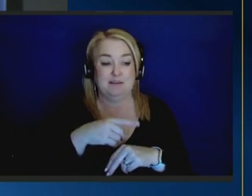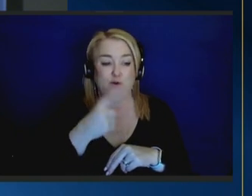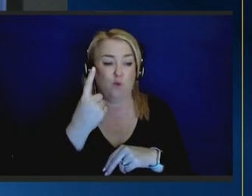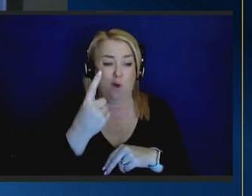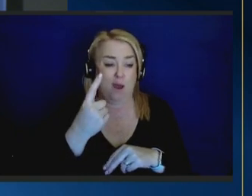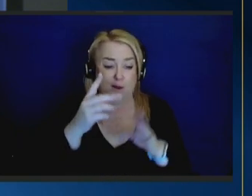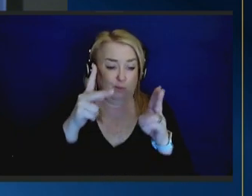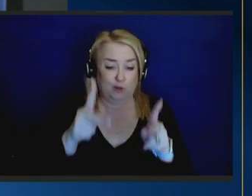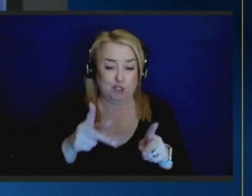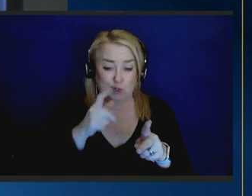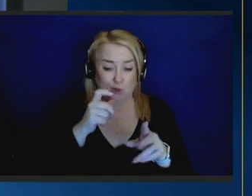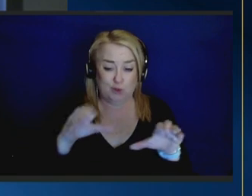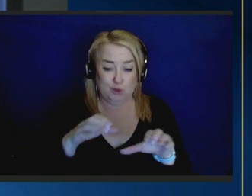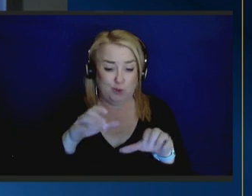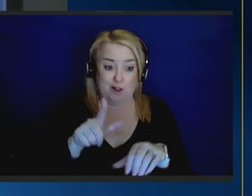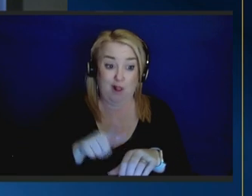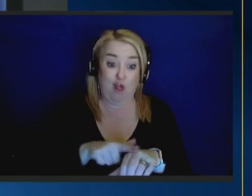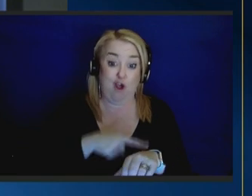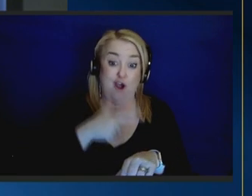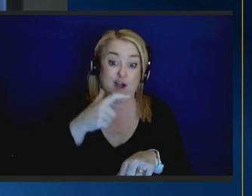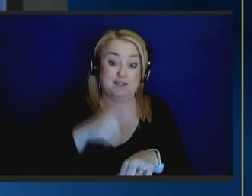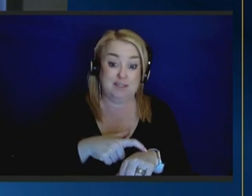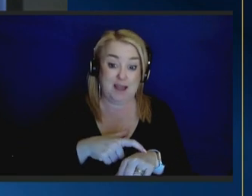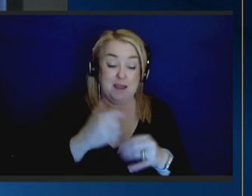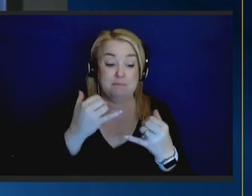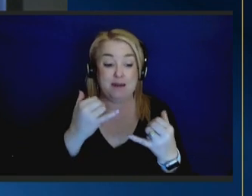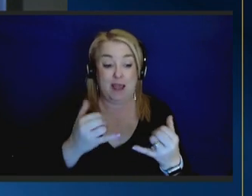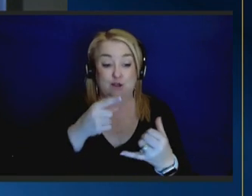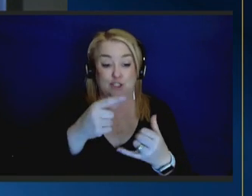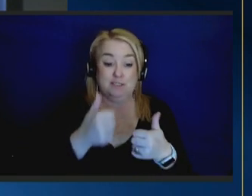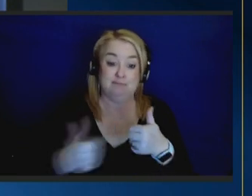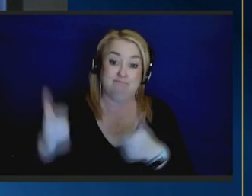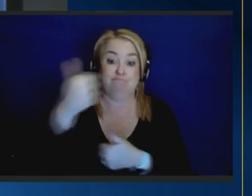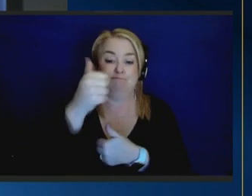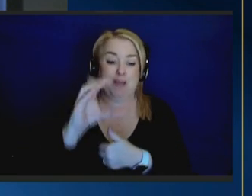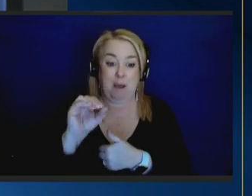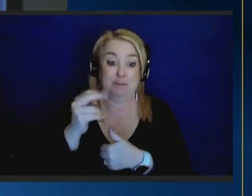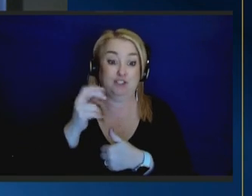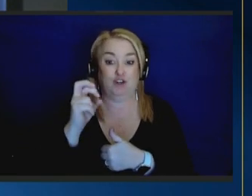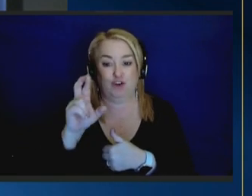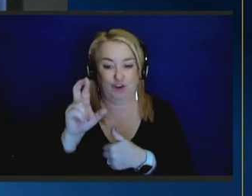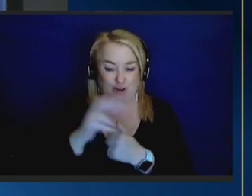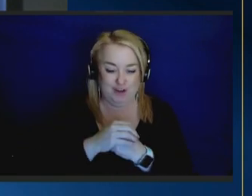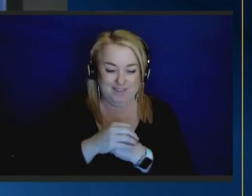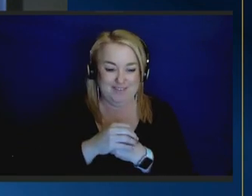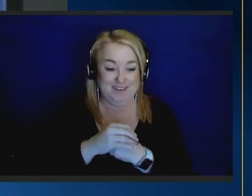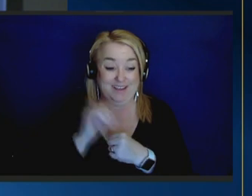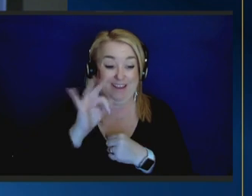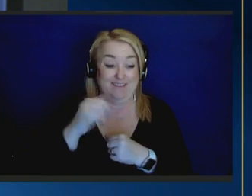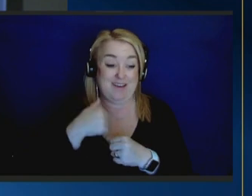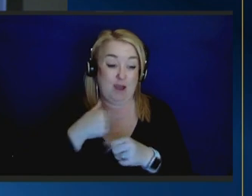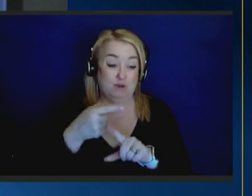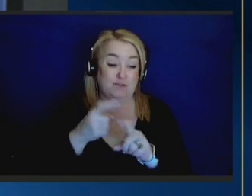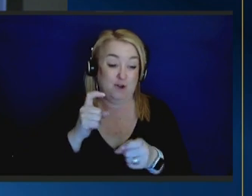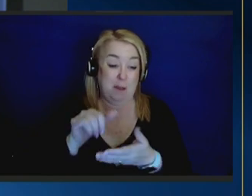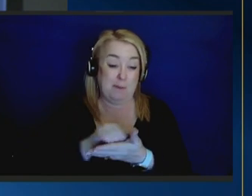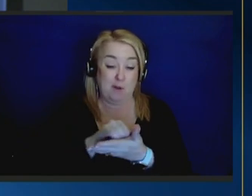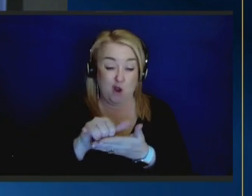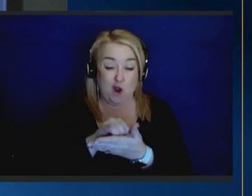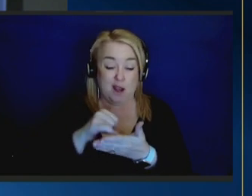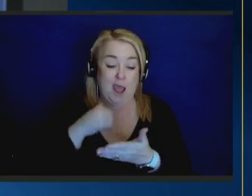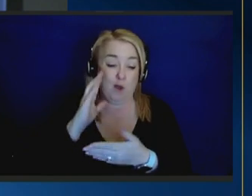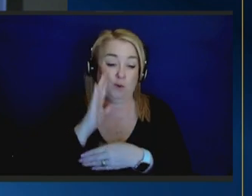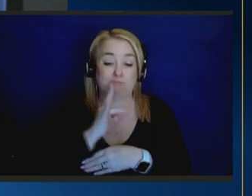who's been doing this for the longest time and now she's the commissioner if i were from new york i'd say right commissioner however